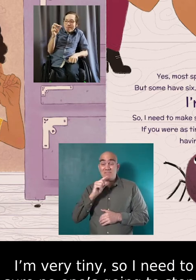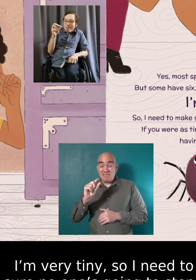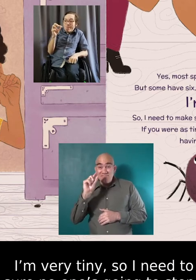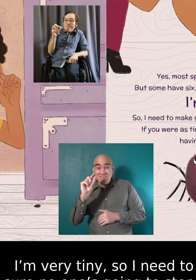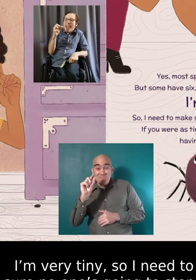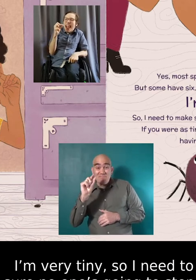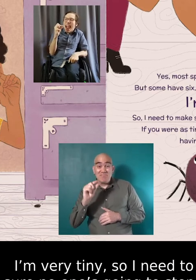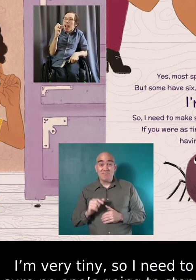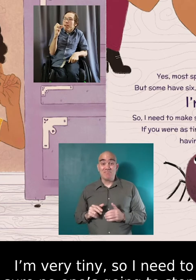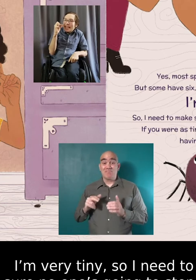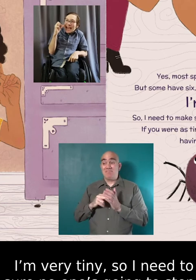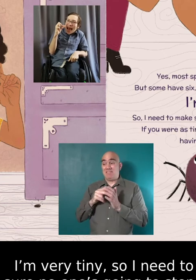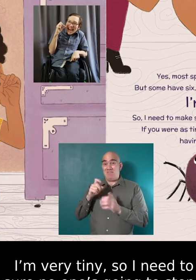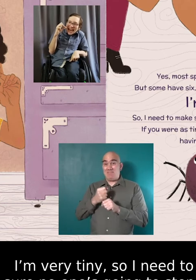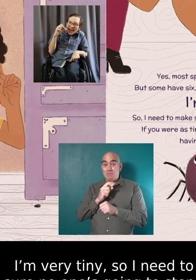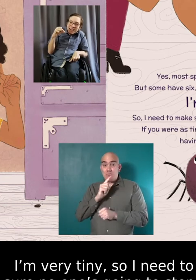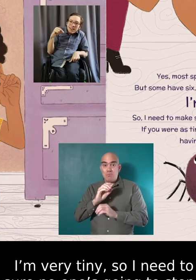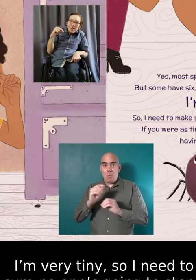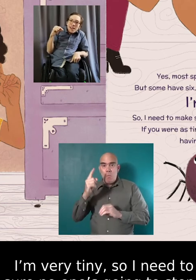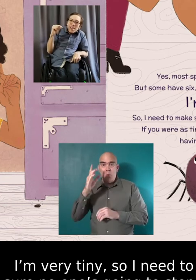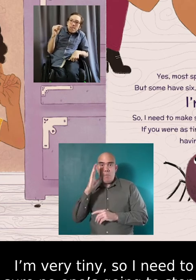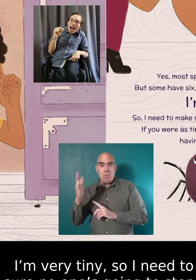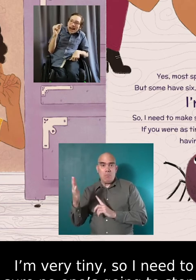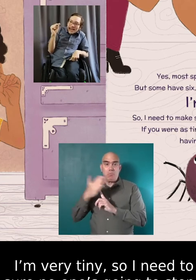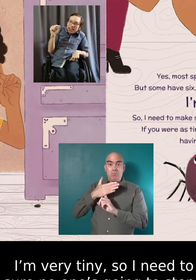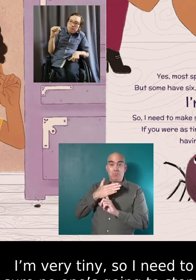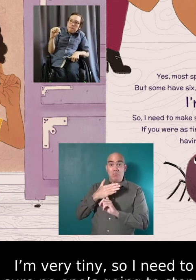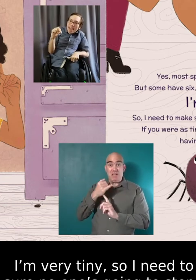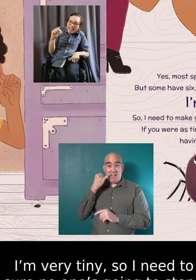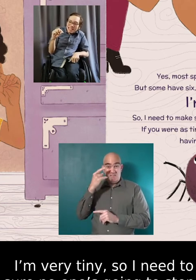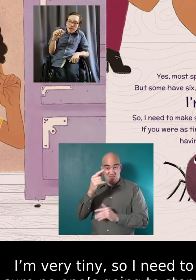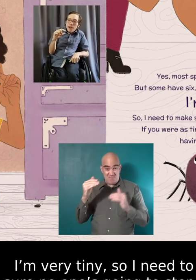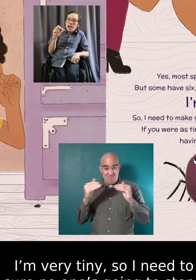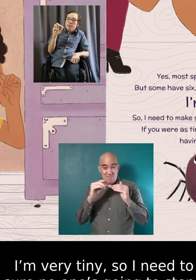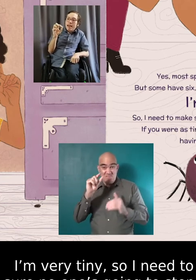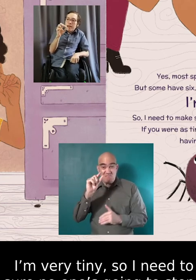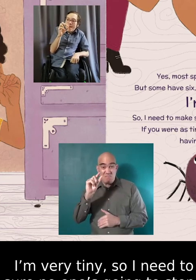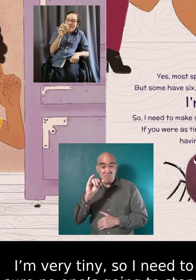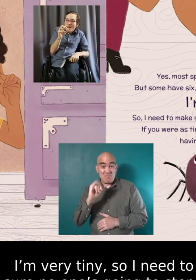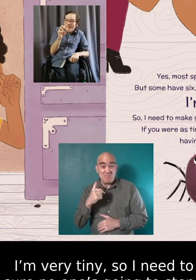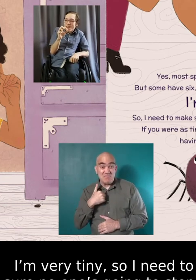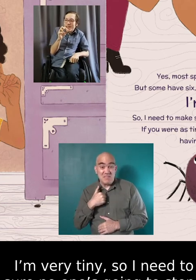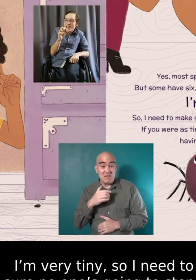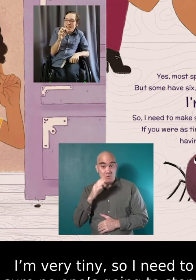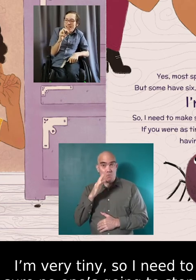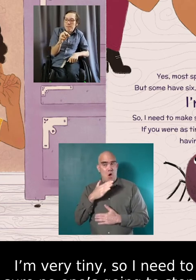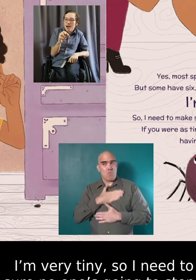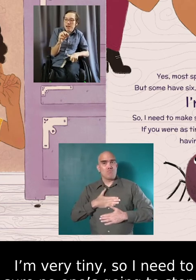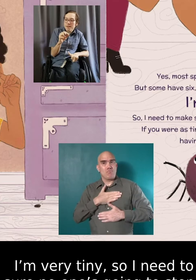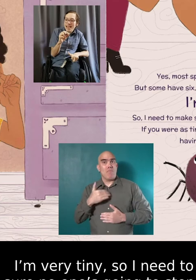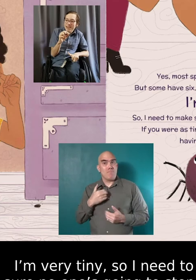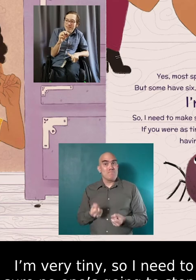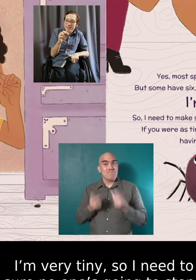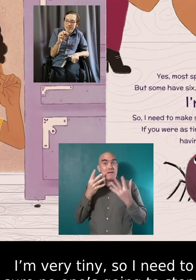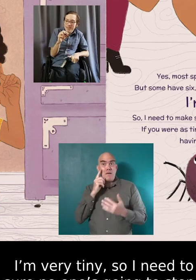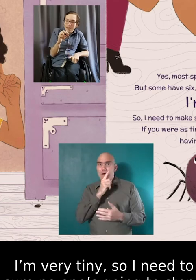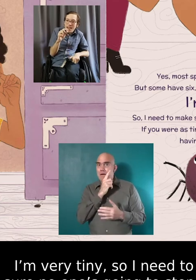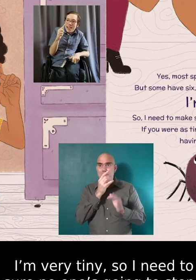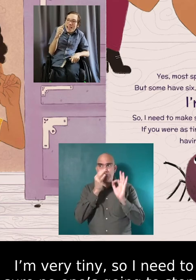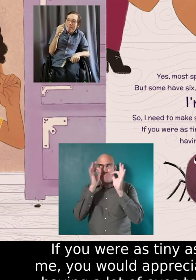I'm very tiny. So I need to make sure that no one's going to step on me.